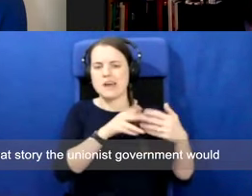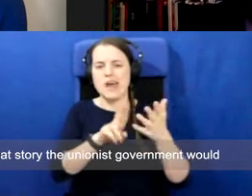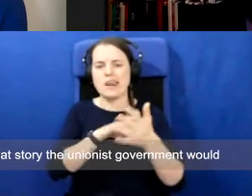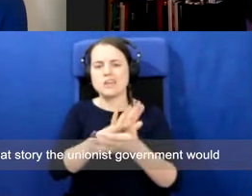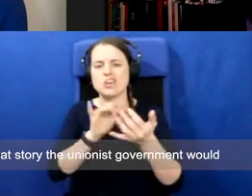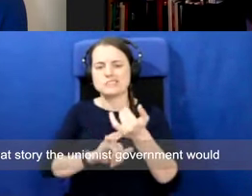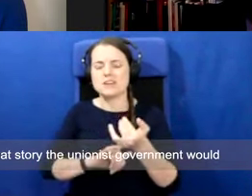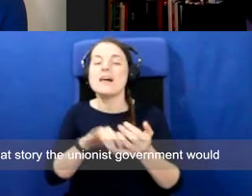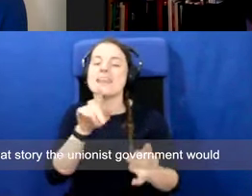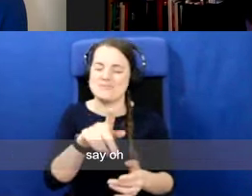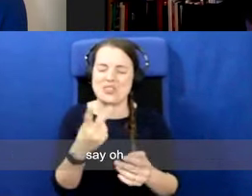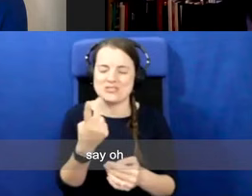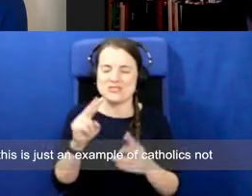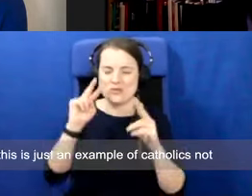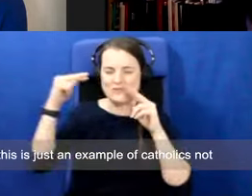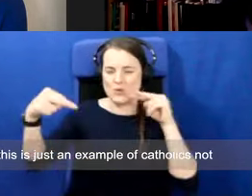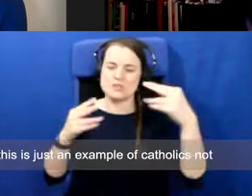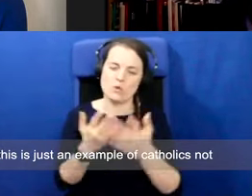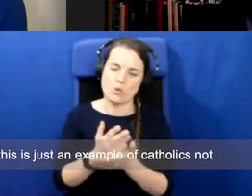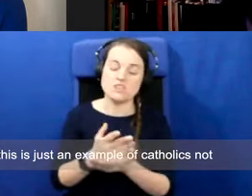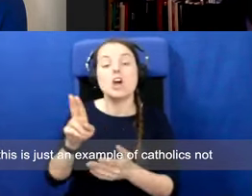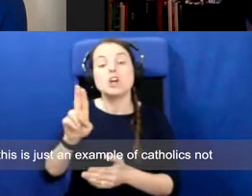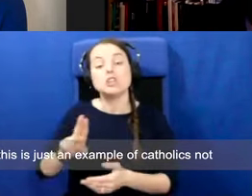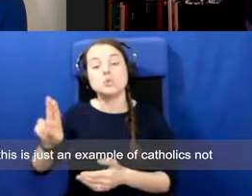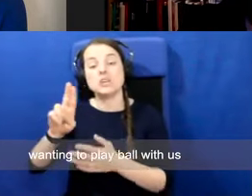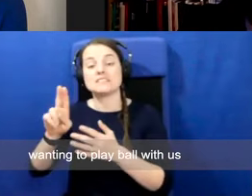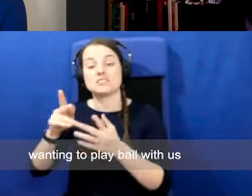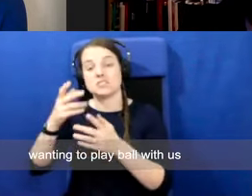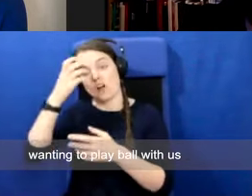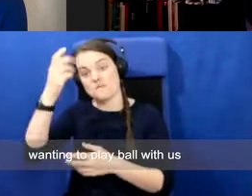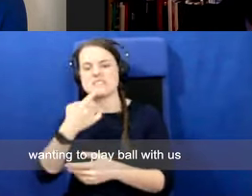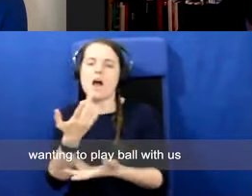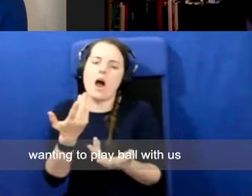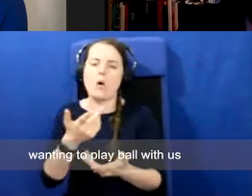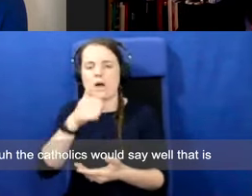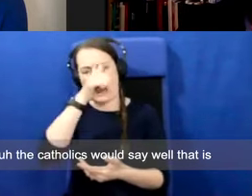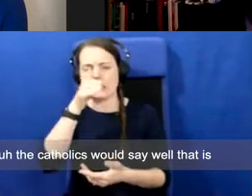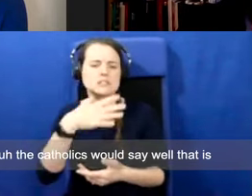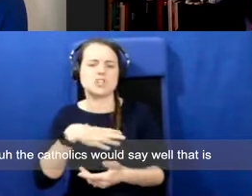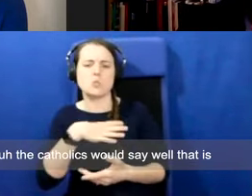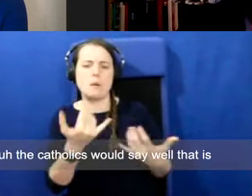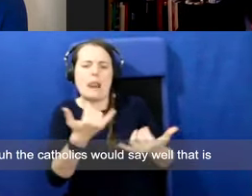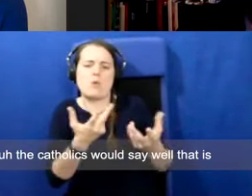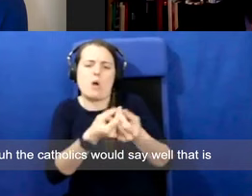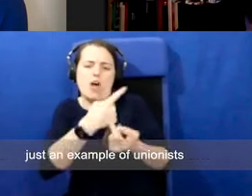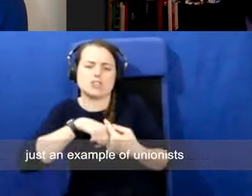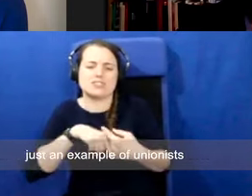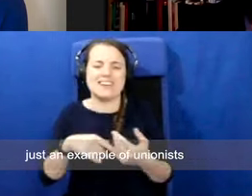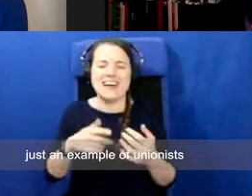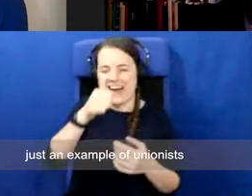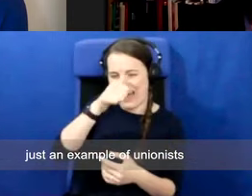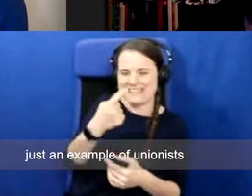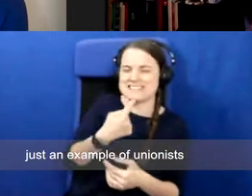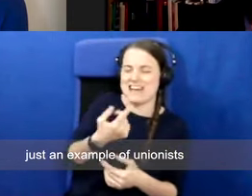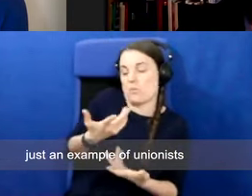story. The unionist government would say, oh, well, this is just an example of Catholics not wanting to play ball with us. The Catholics would say, well, that is just an